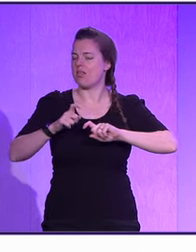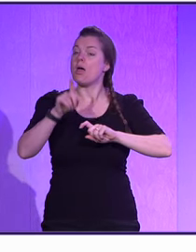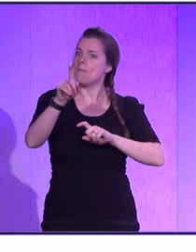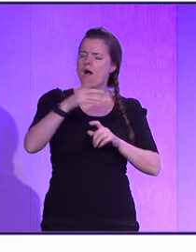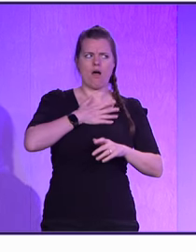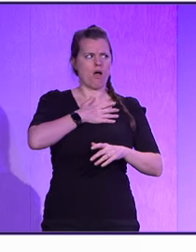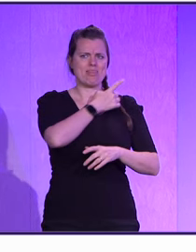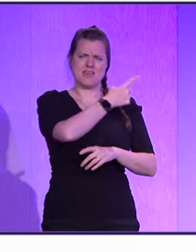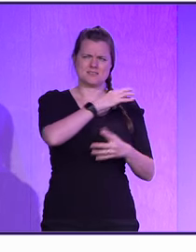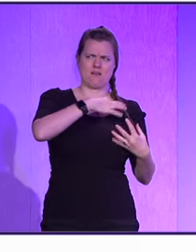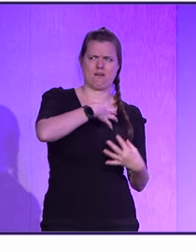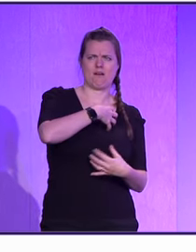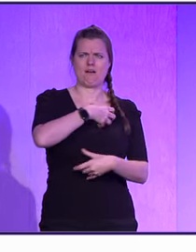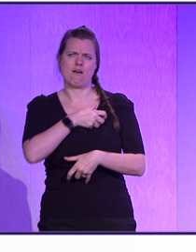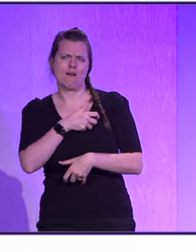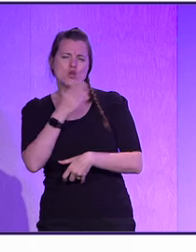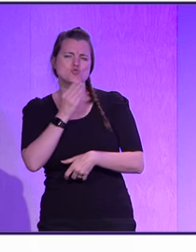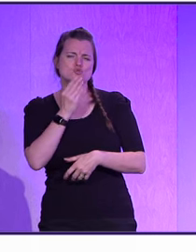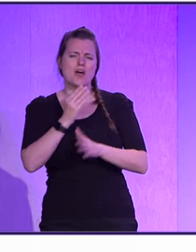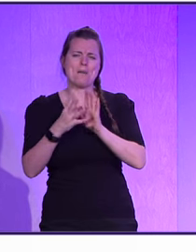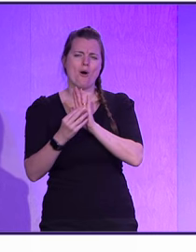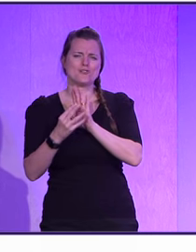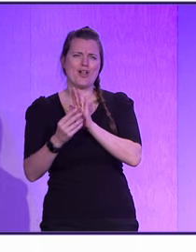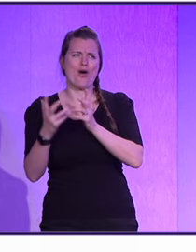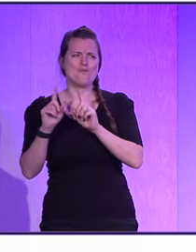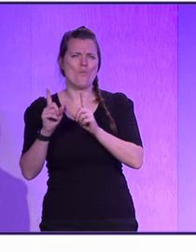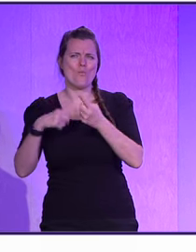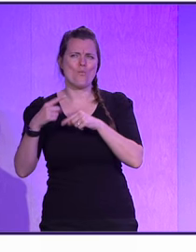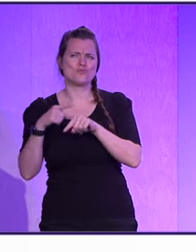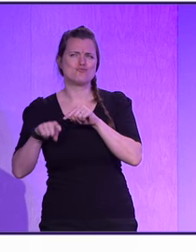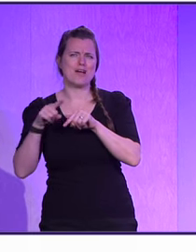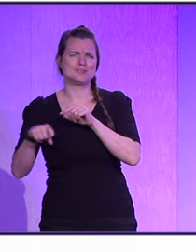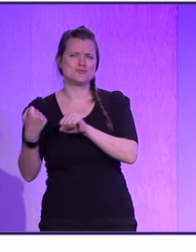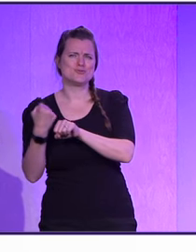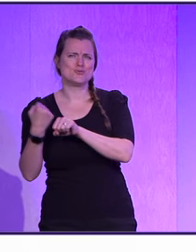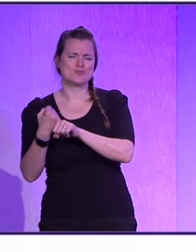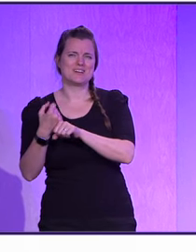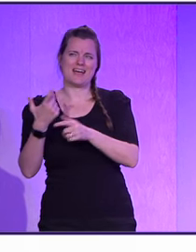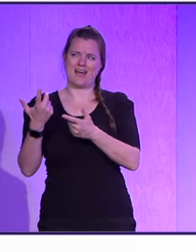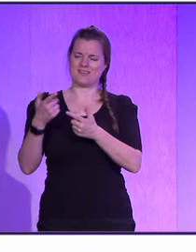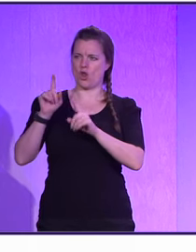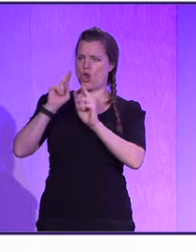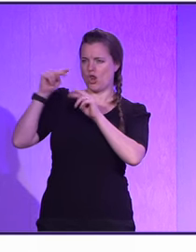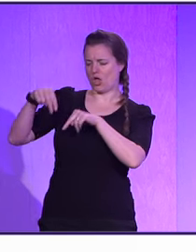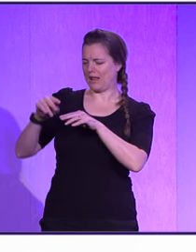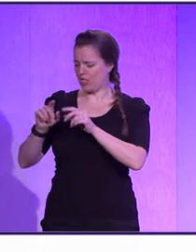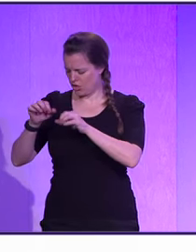this adapts to the user model of what we're trying to do, and the code and the editor kind of starts adapting to that.